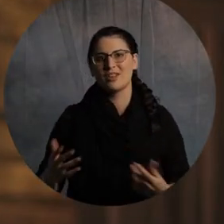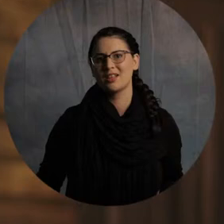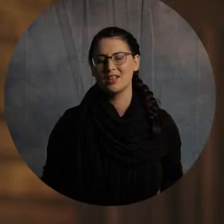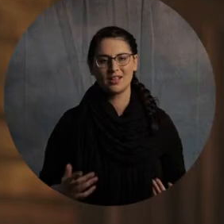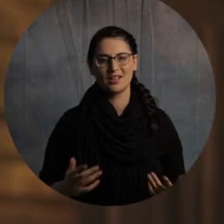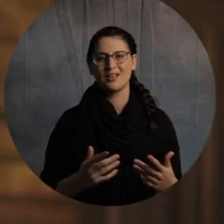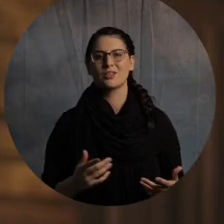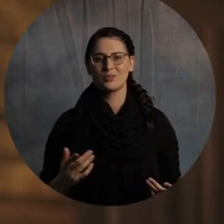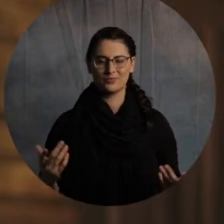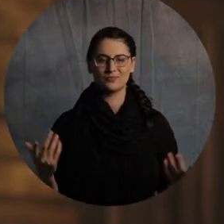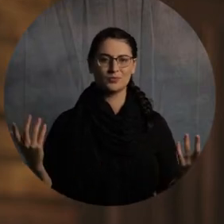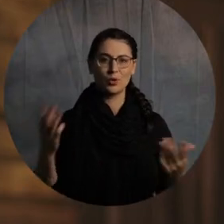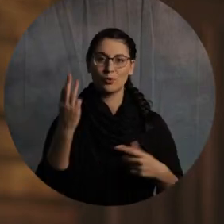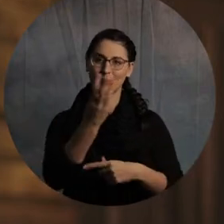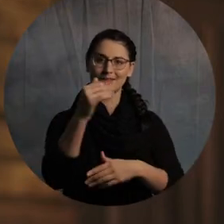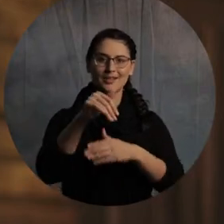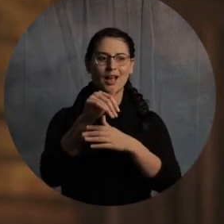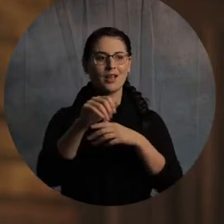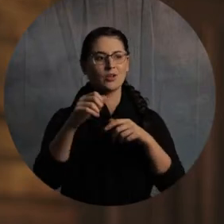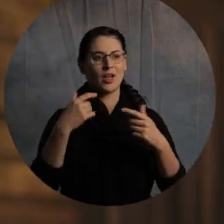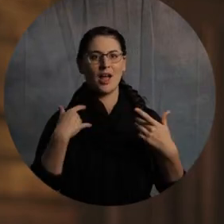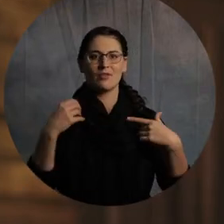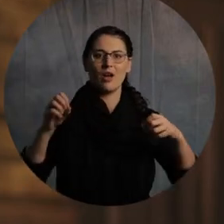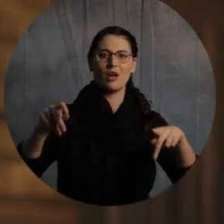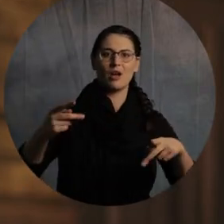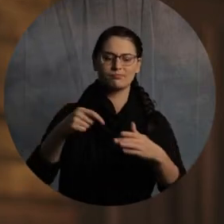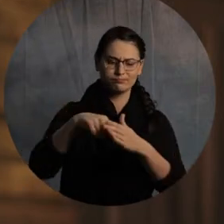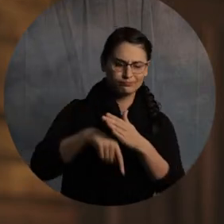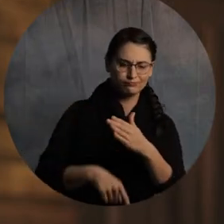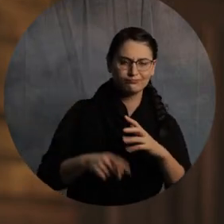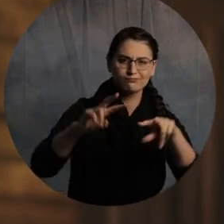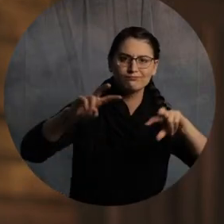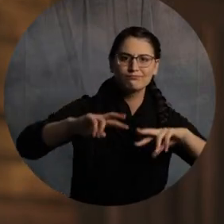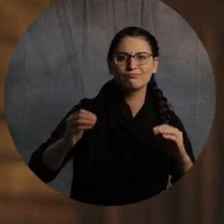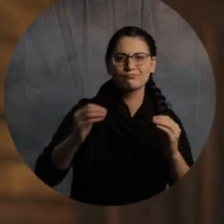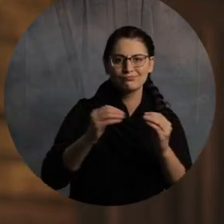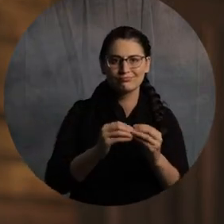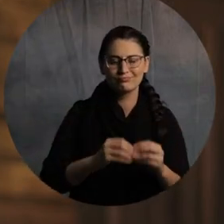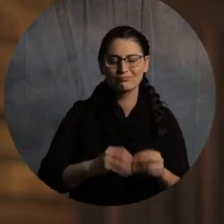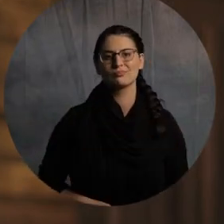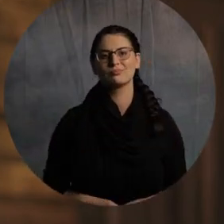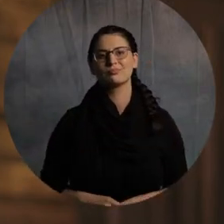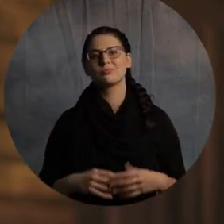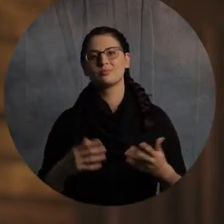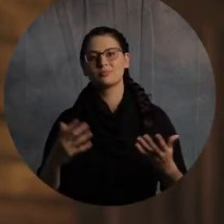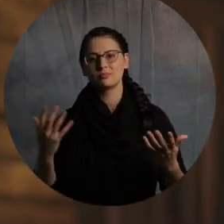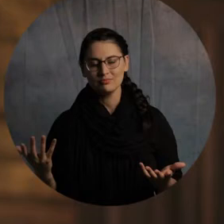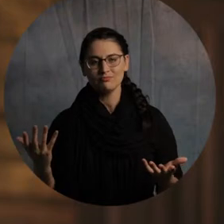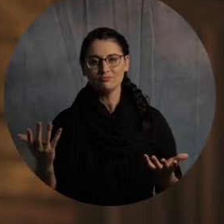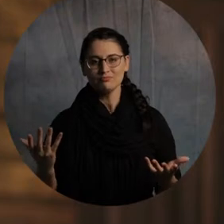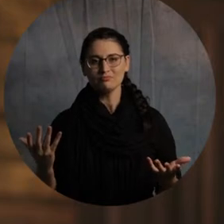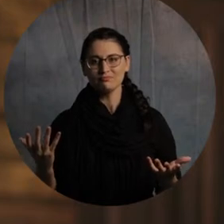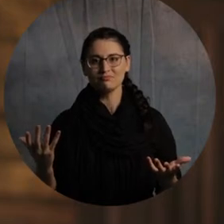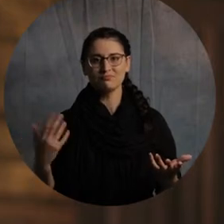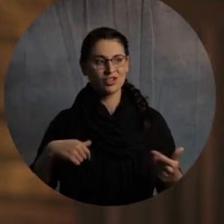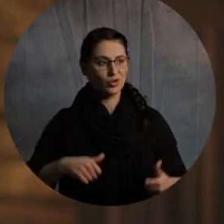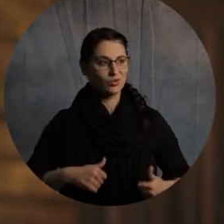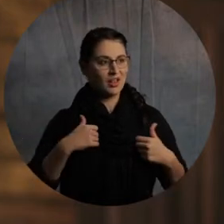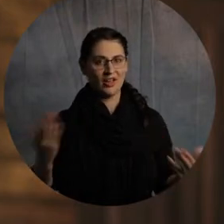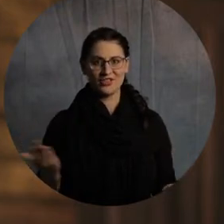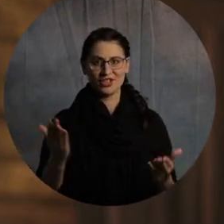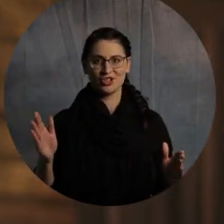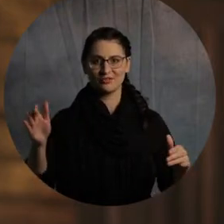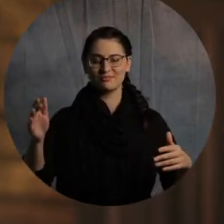God parted the sea one time. So, but my time frame on Sunday morning, there's no way I'm going get into it. So, we're going to get into some of those subjects when we're live